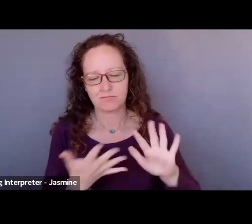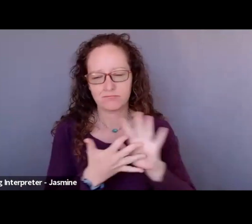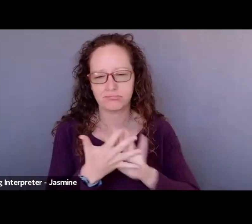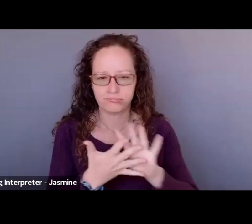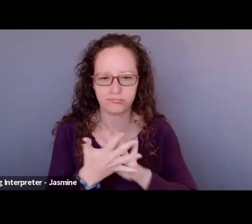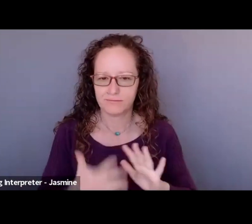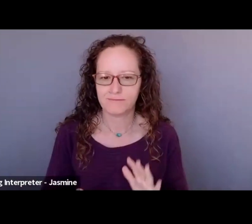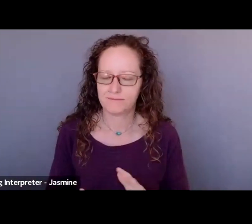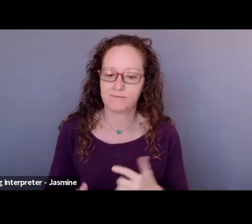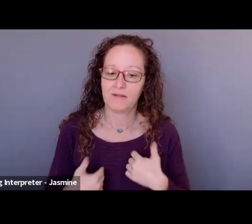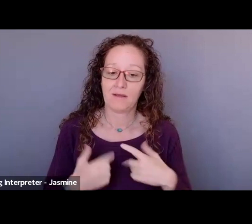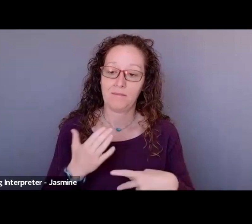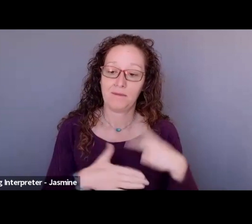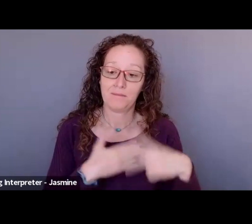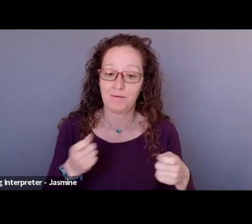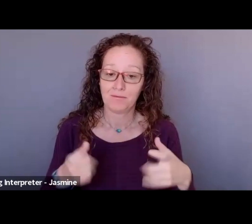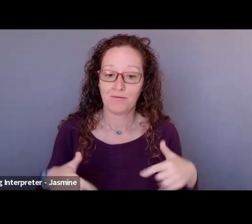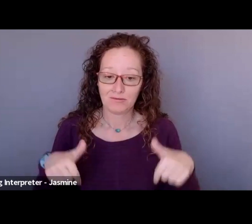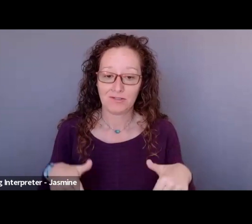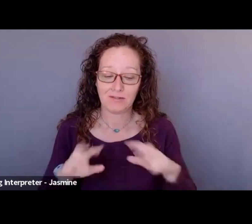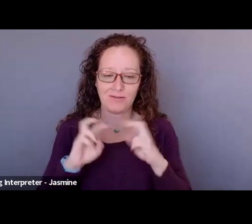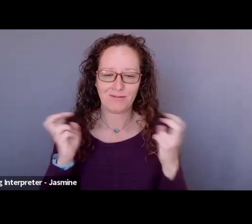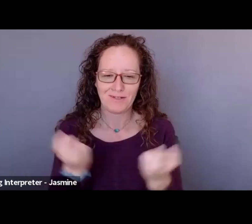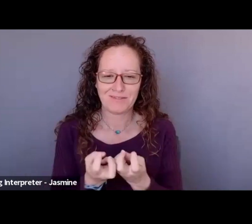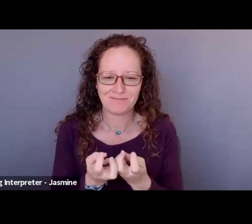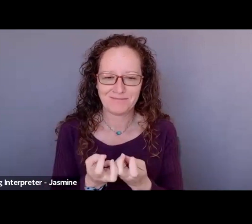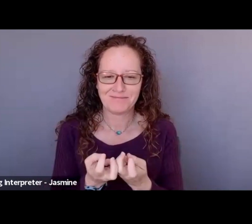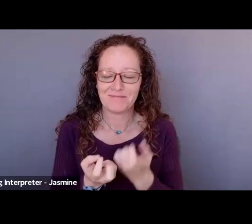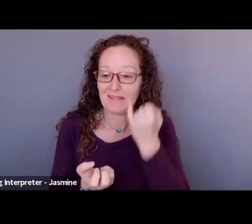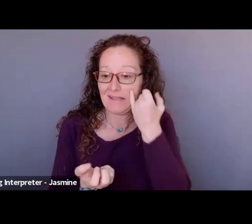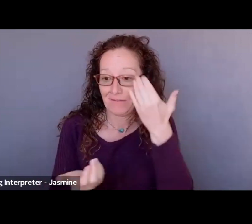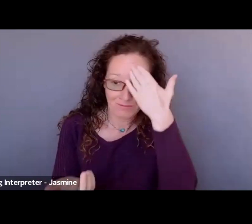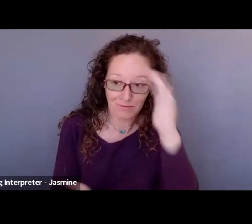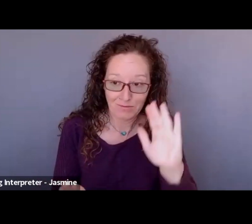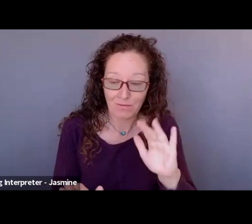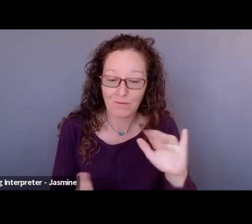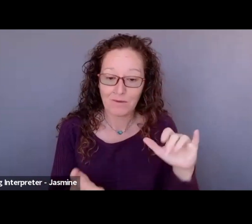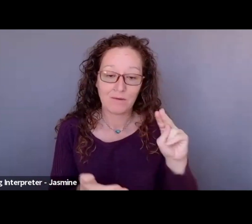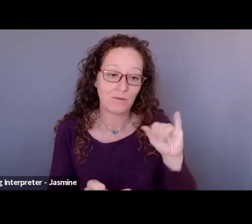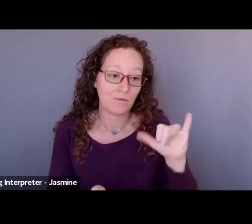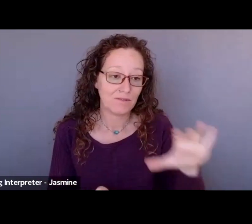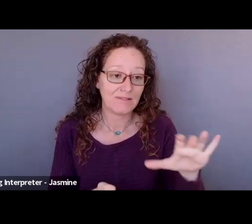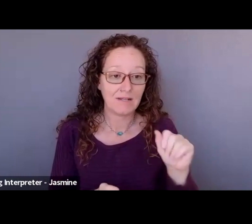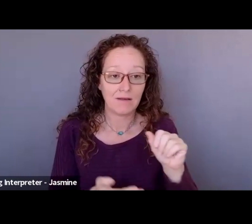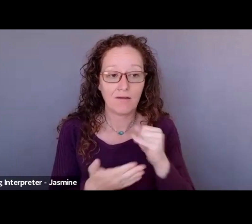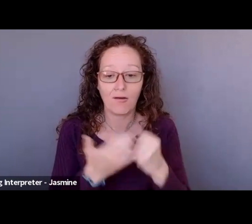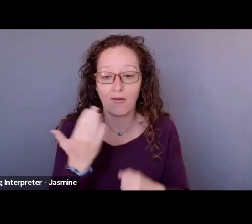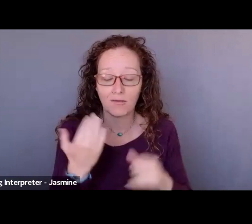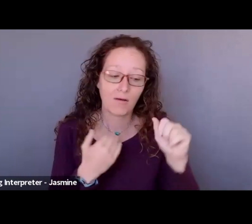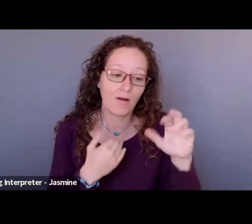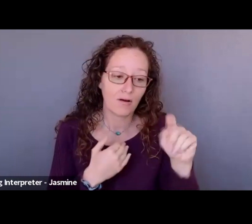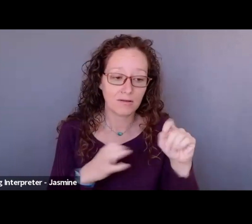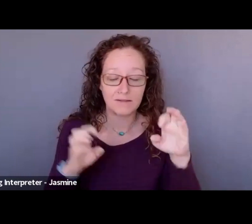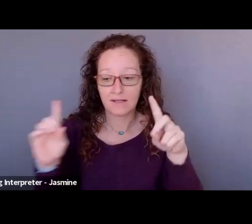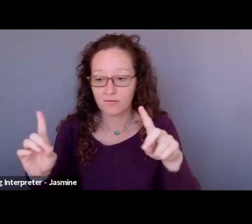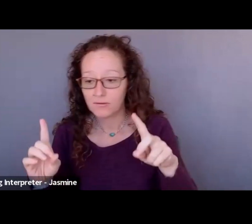the programs director here at the Roundtable. So for those who don't know, the New York City Arts and Education Roundtable is a grassroots